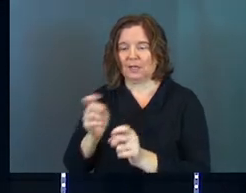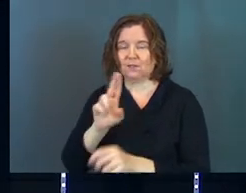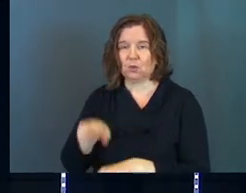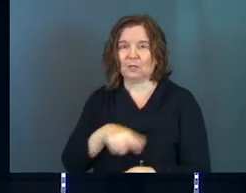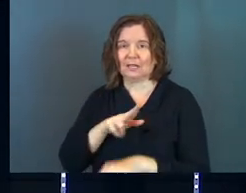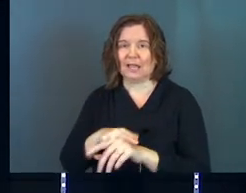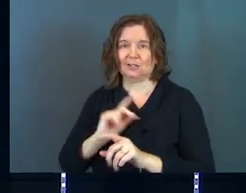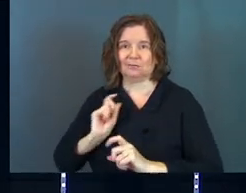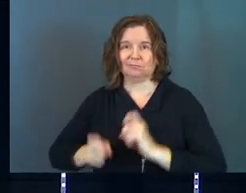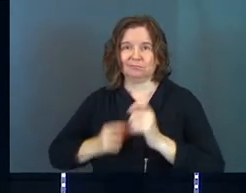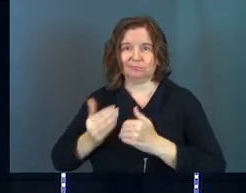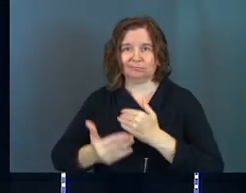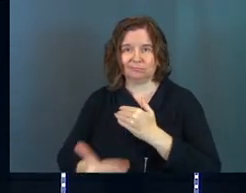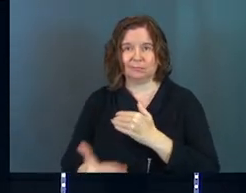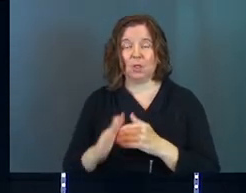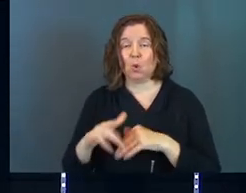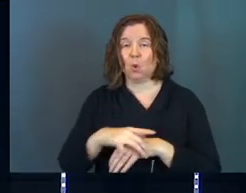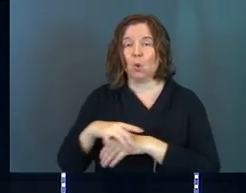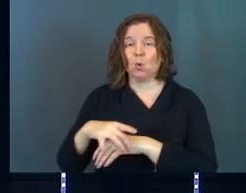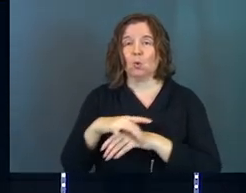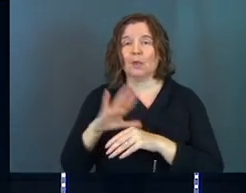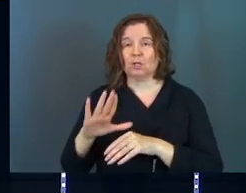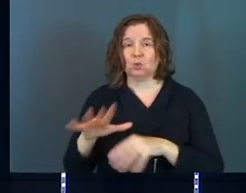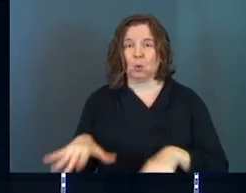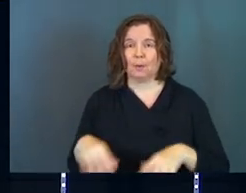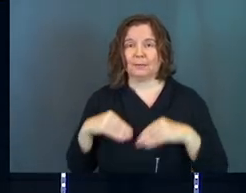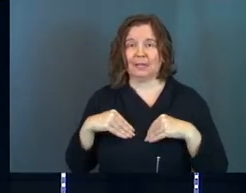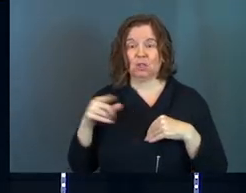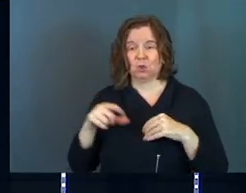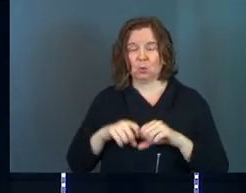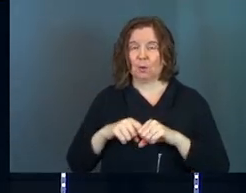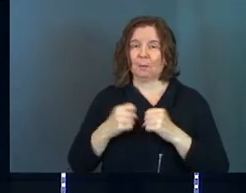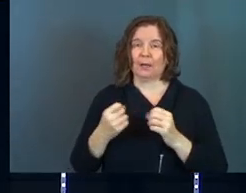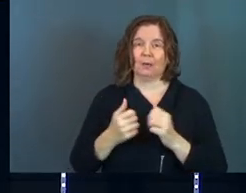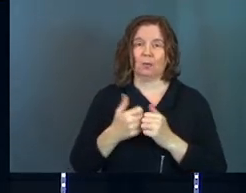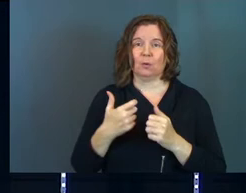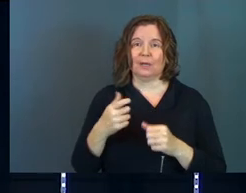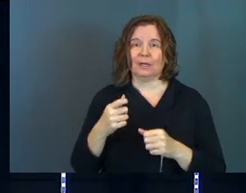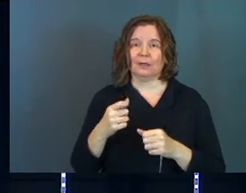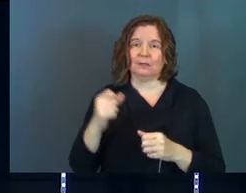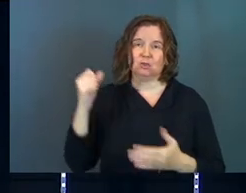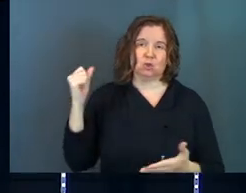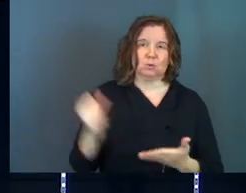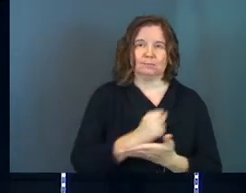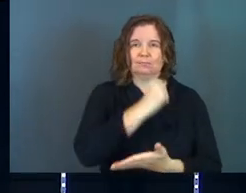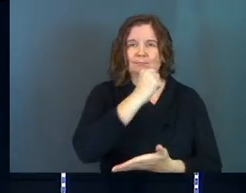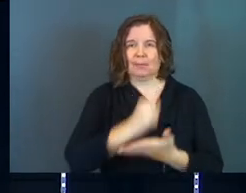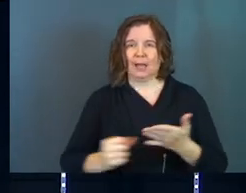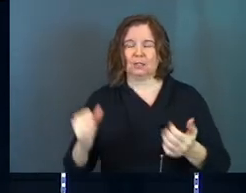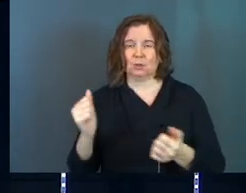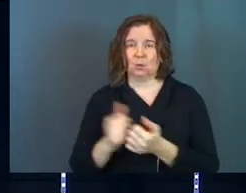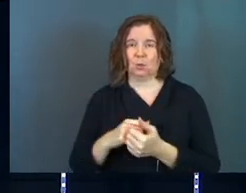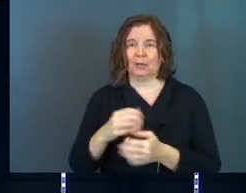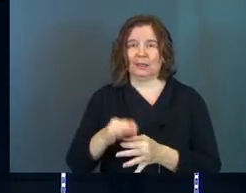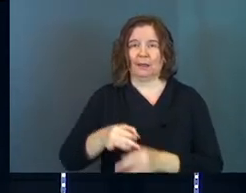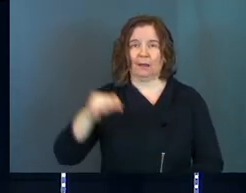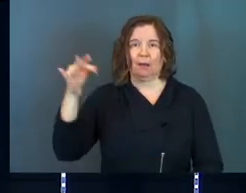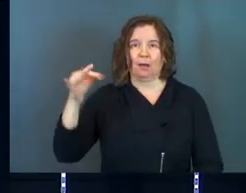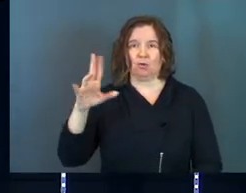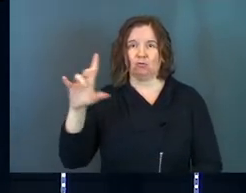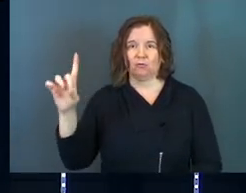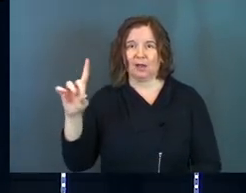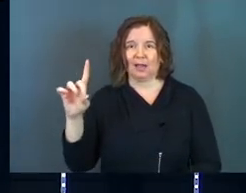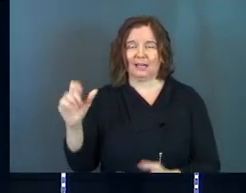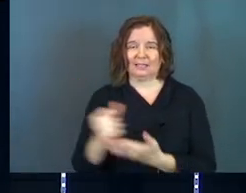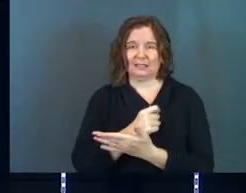the nations as your inheritance, the whole earth as your possession. You will break them with an iron rod and smash them like clay pots. And